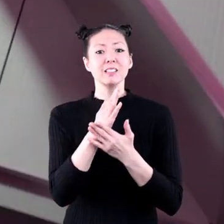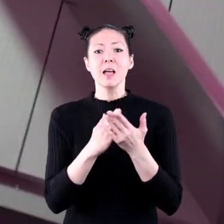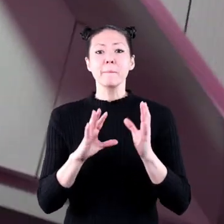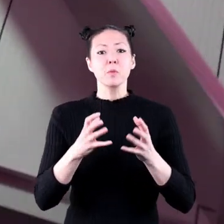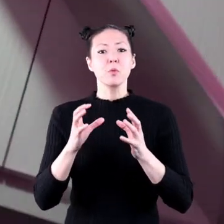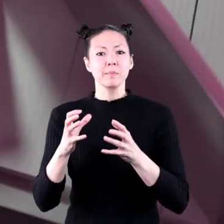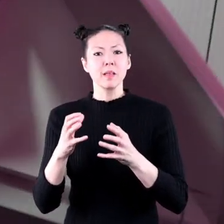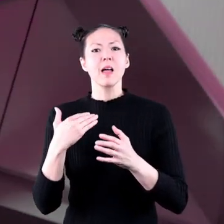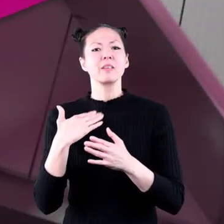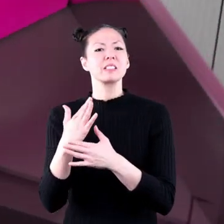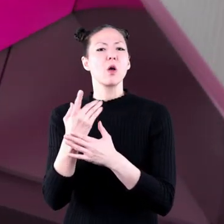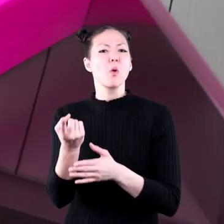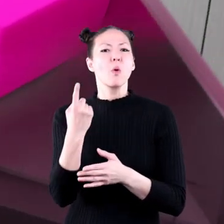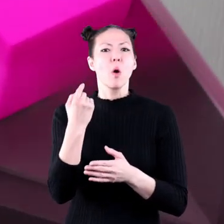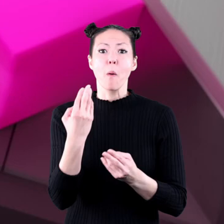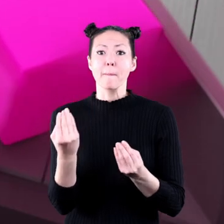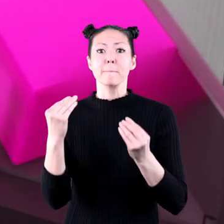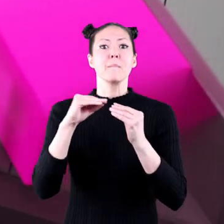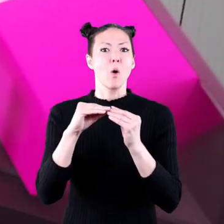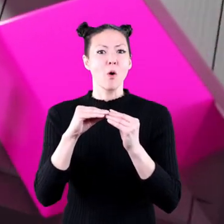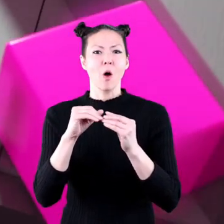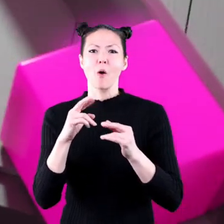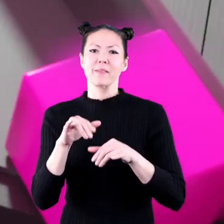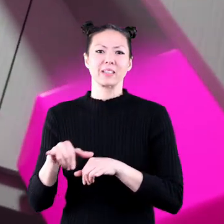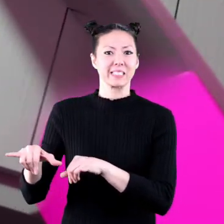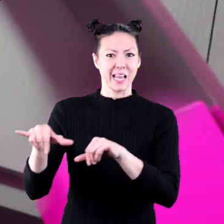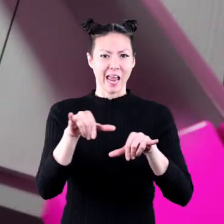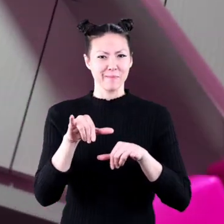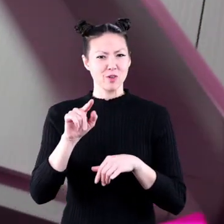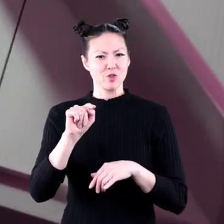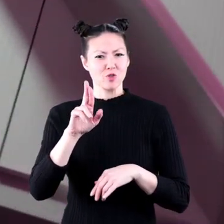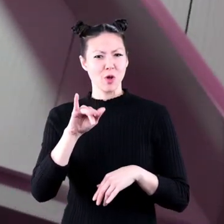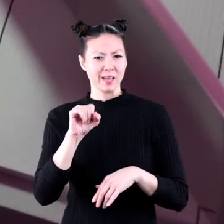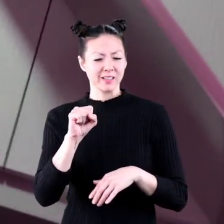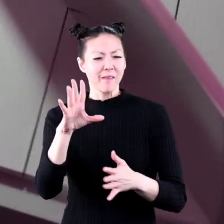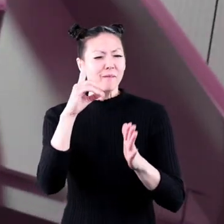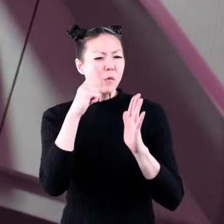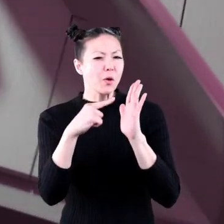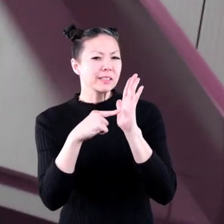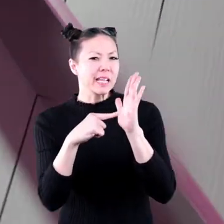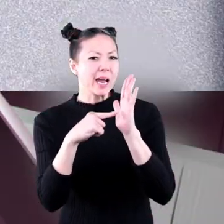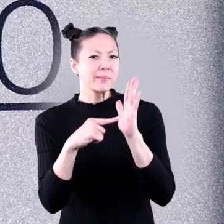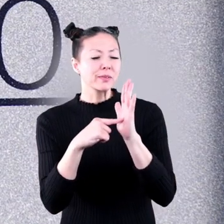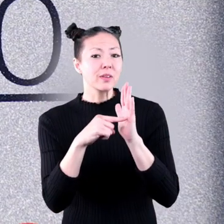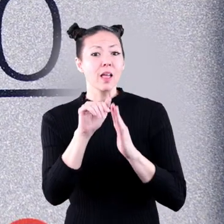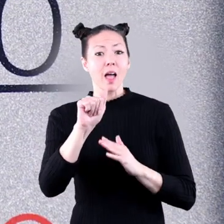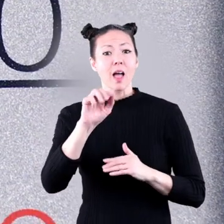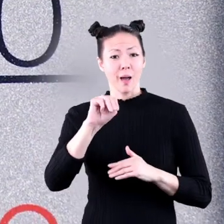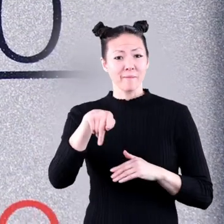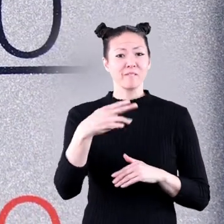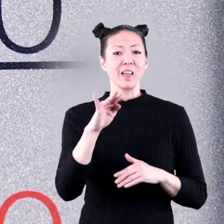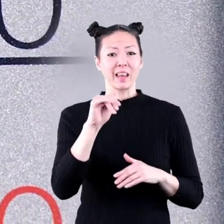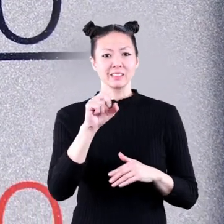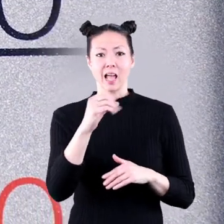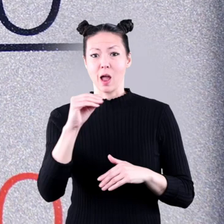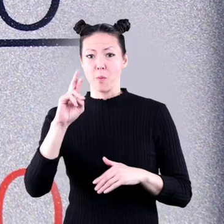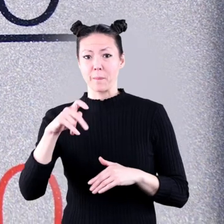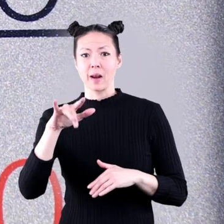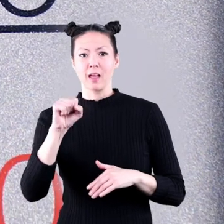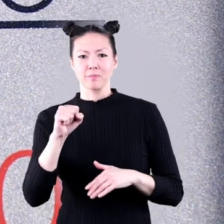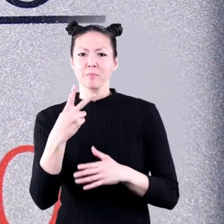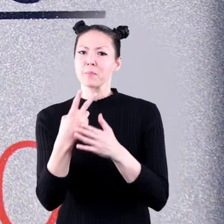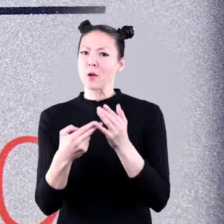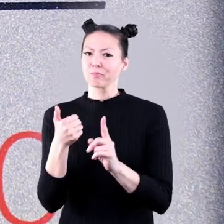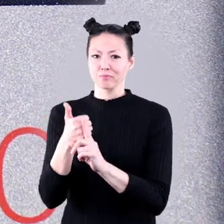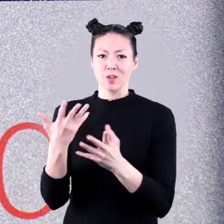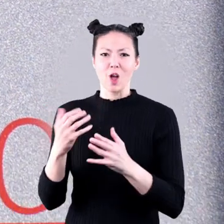groups also share one or more of the same traits. For example, amphibians and reptiles are